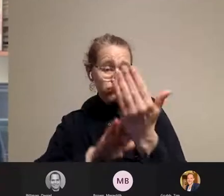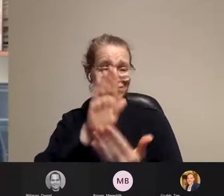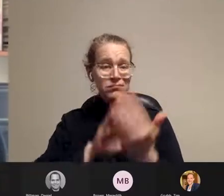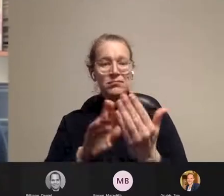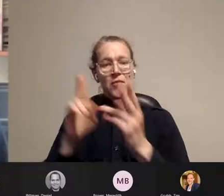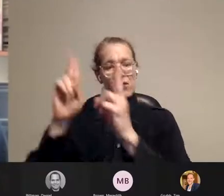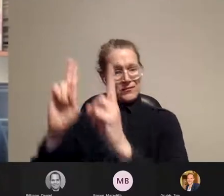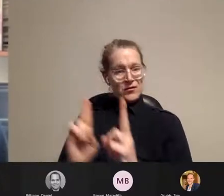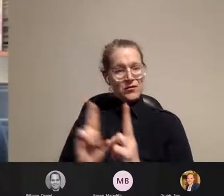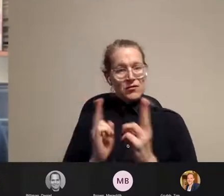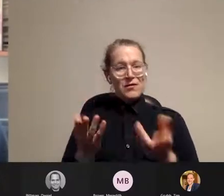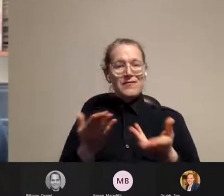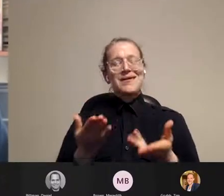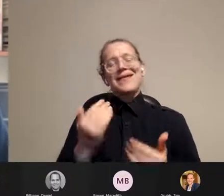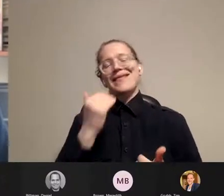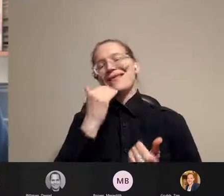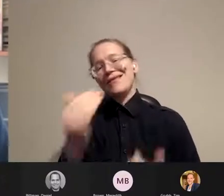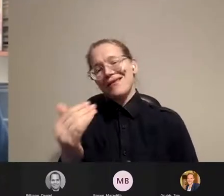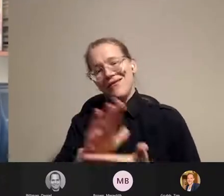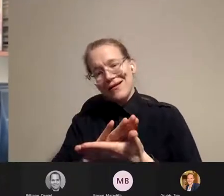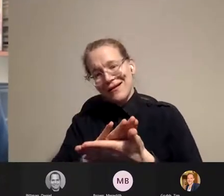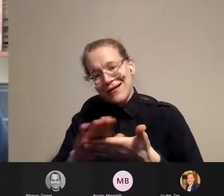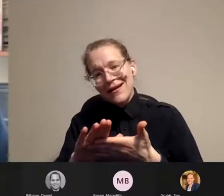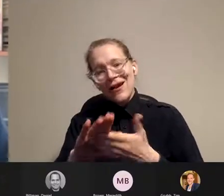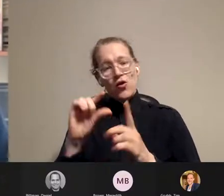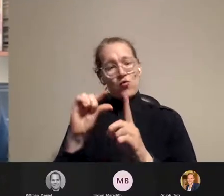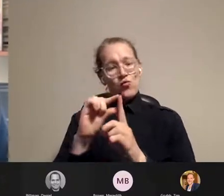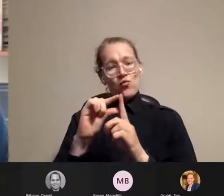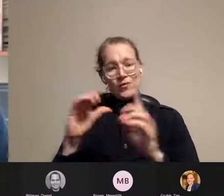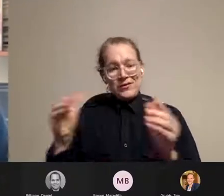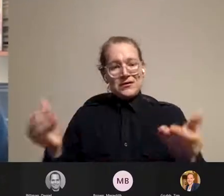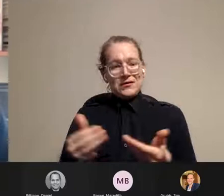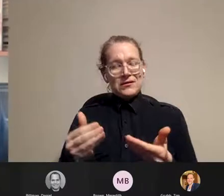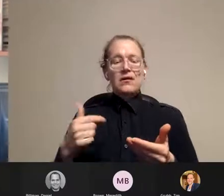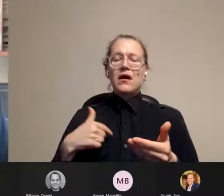thank you for the very kind words of introduction. So let me share my screen.